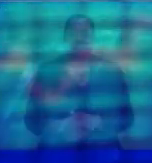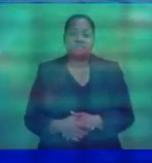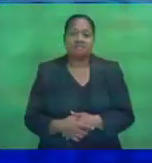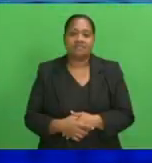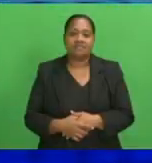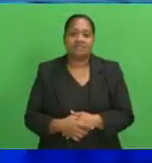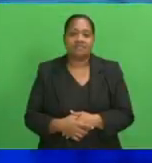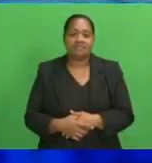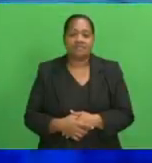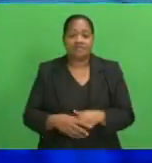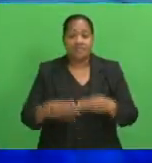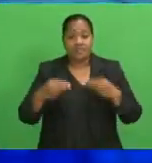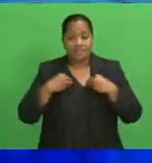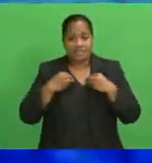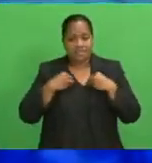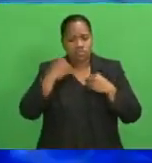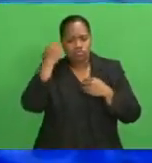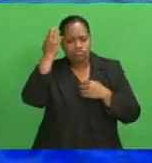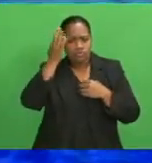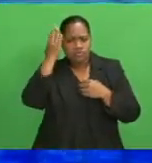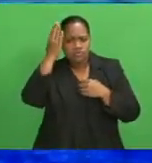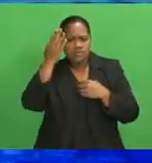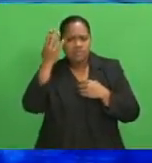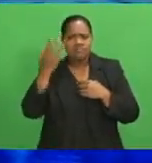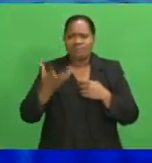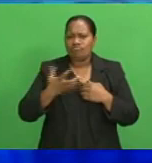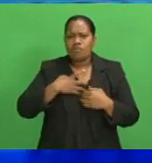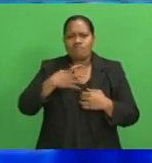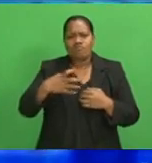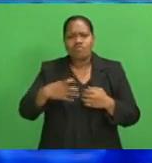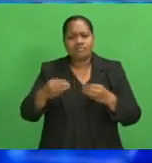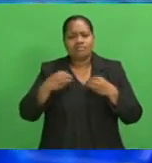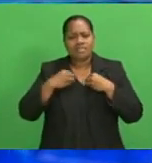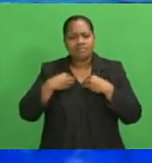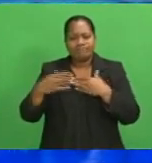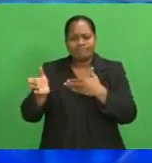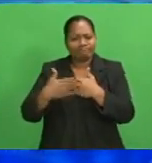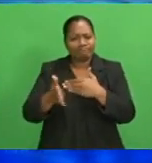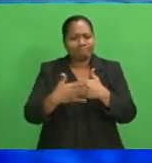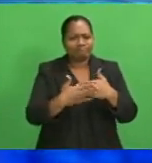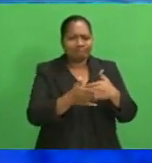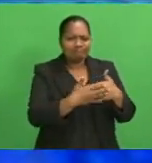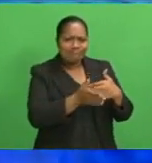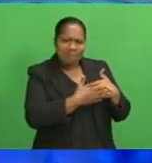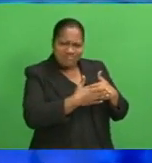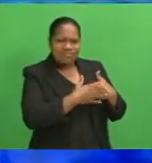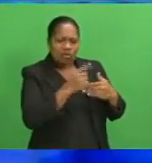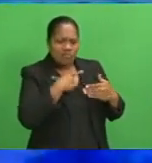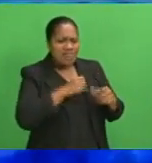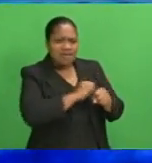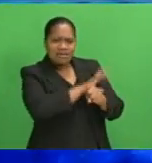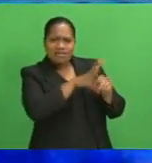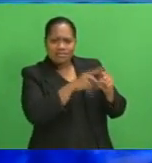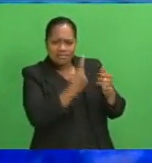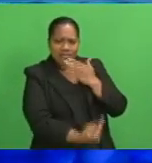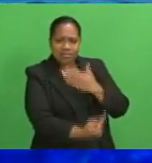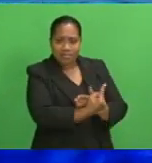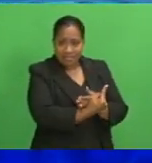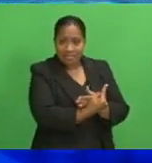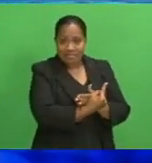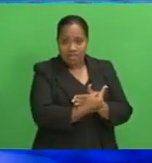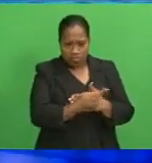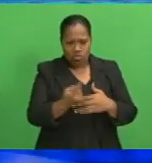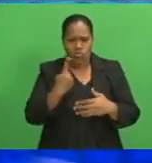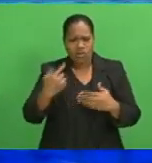Leading business concern is rising as more businesses close down due to the adverse impact of the current pandemic. Most of those affected are